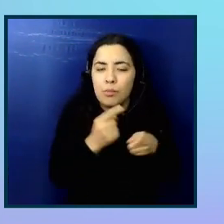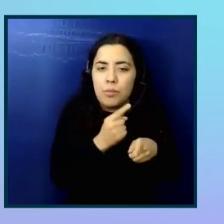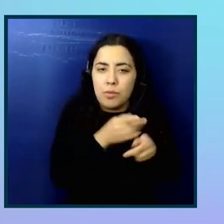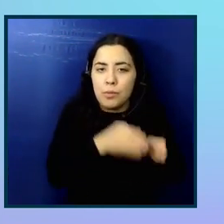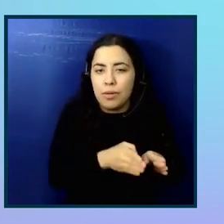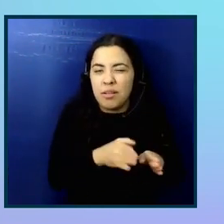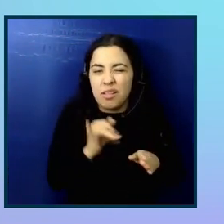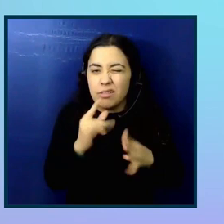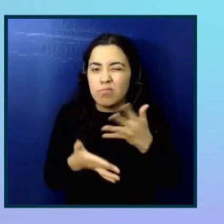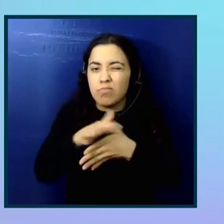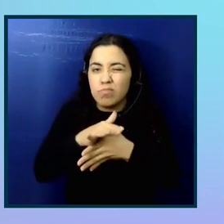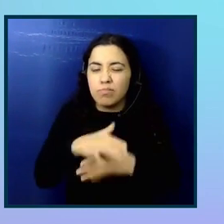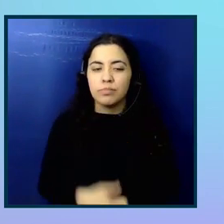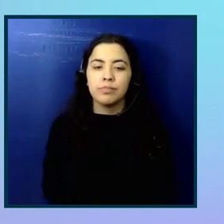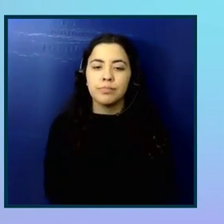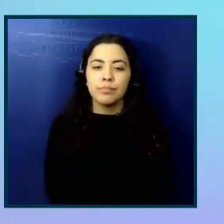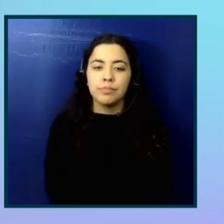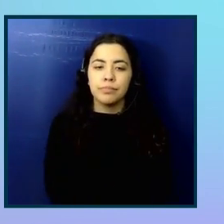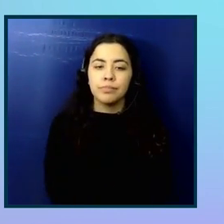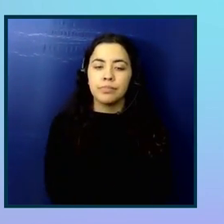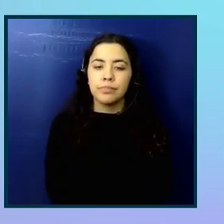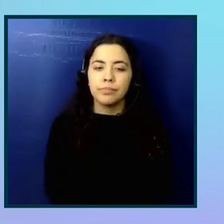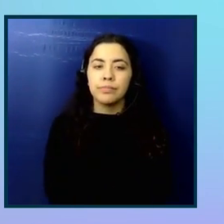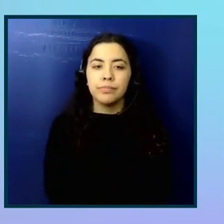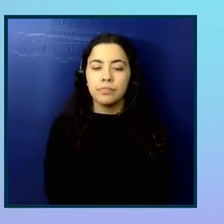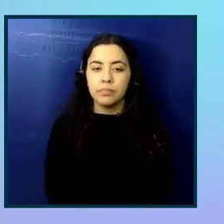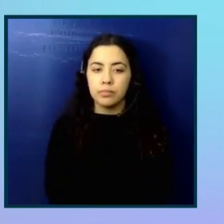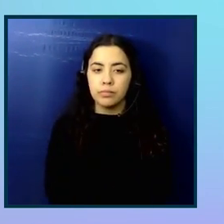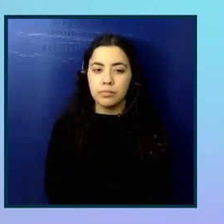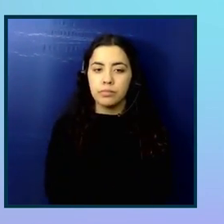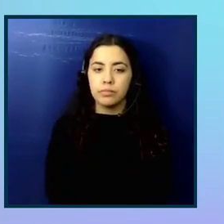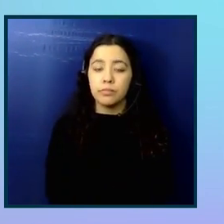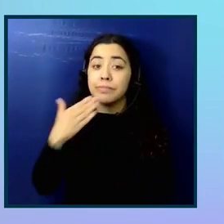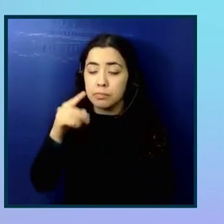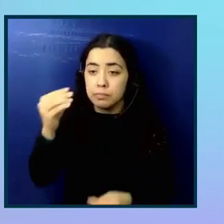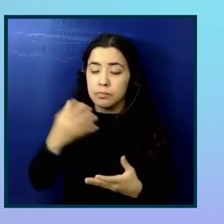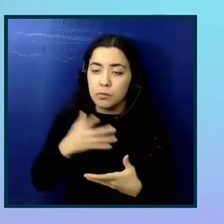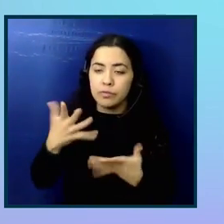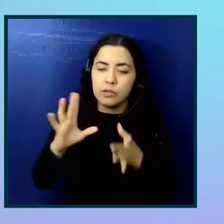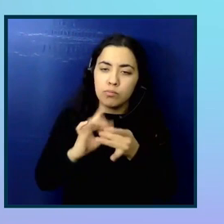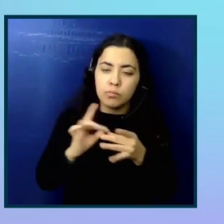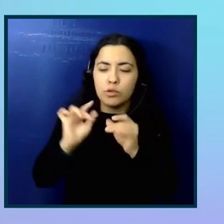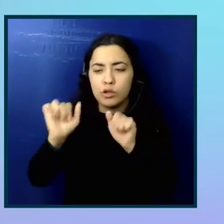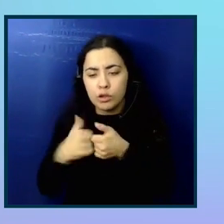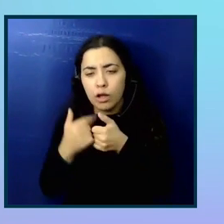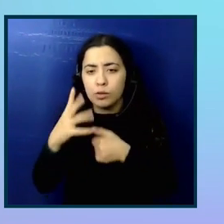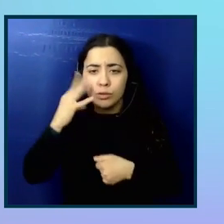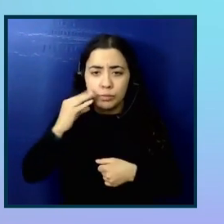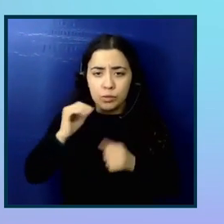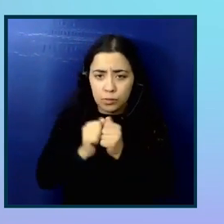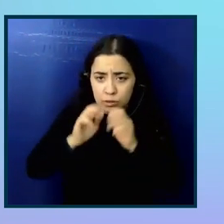Thank you. All right. So can you tell us about challenges when working with children